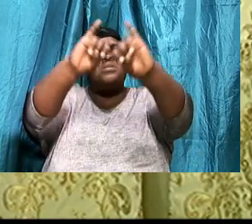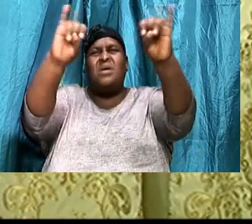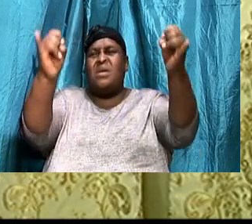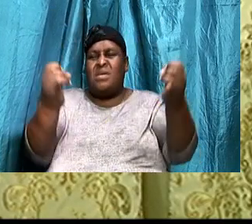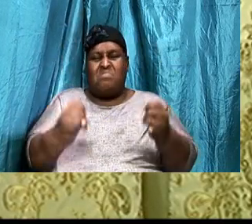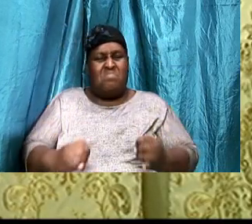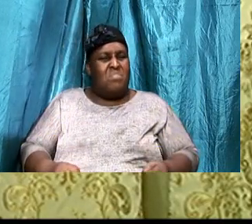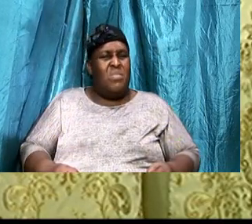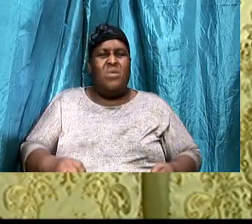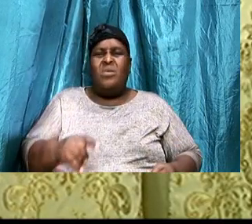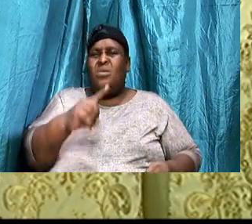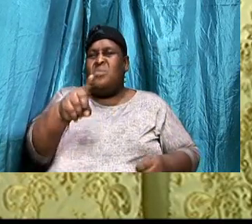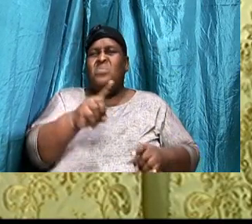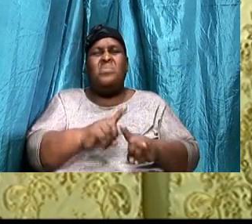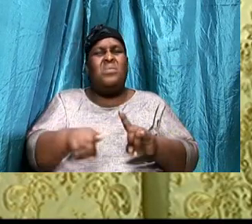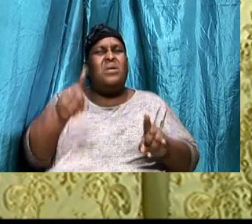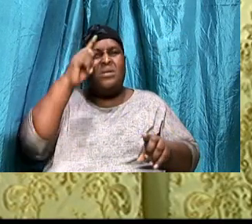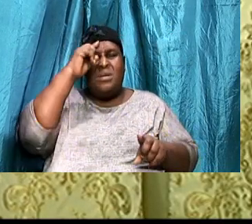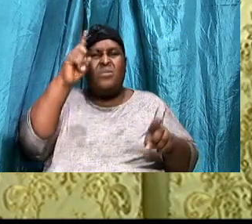agreement, With idol,